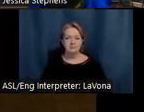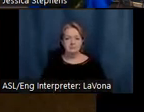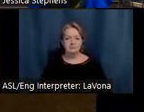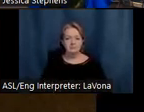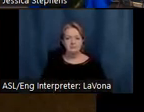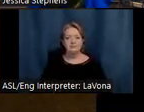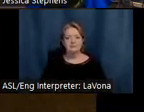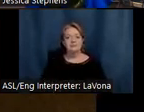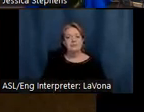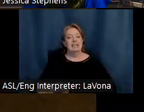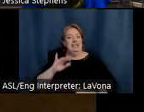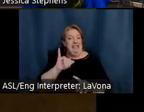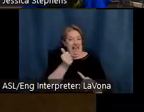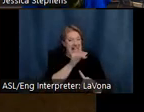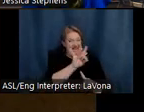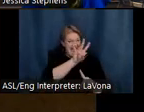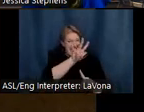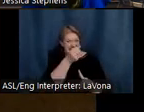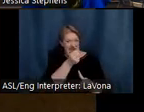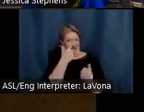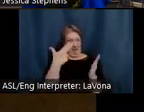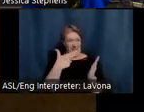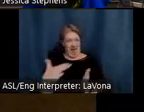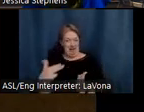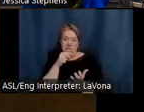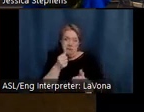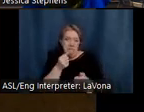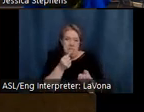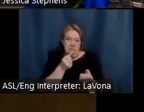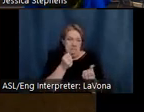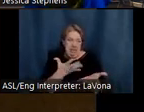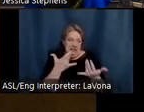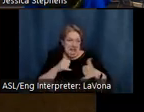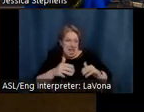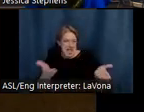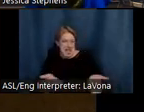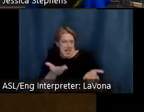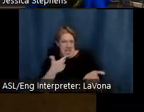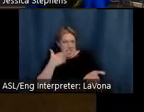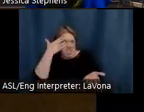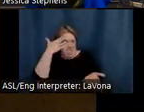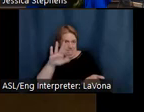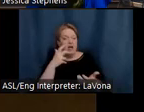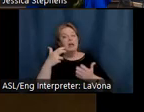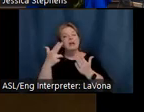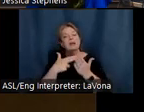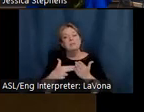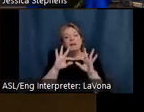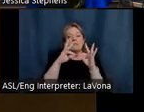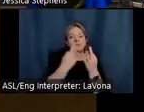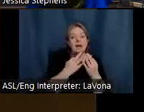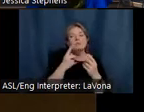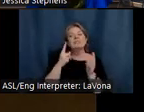70s are known. He painted himself members of his family in the occasional commission portrait,